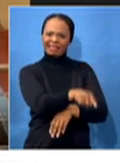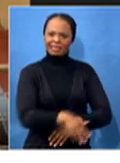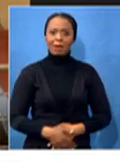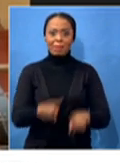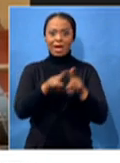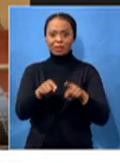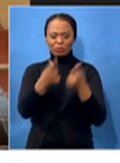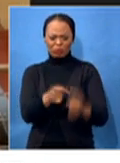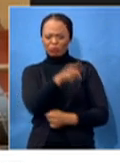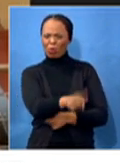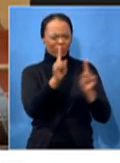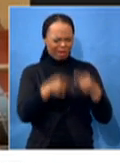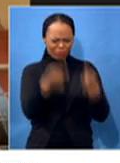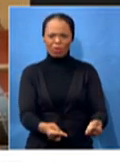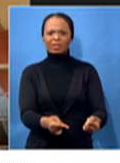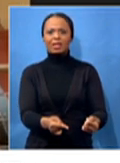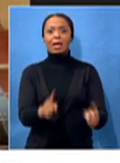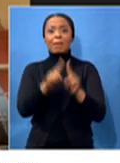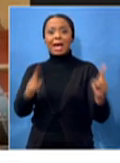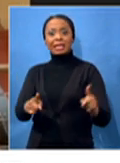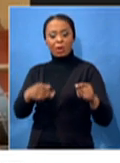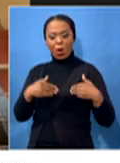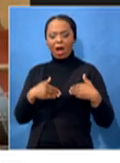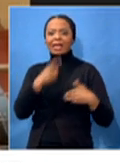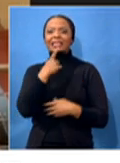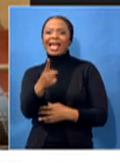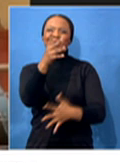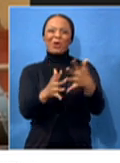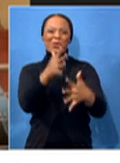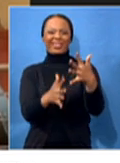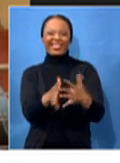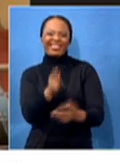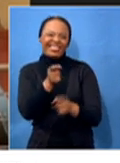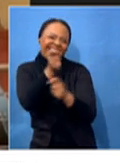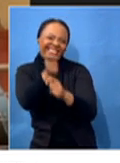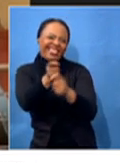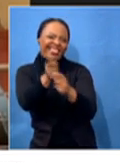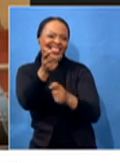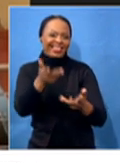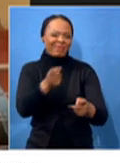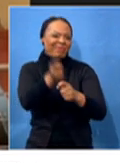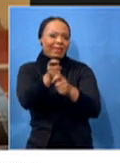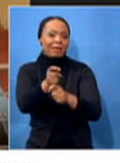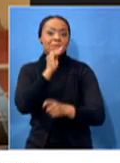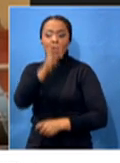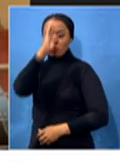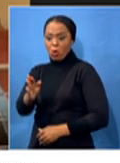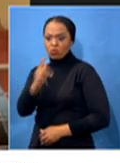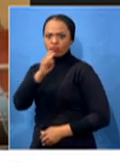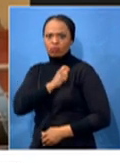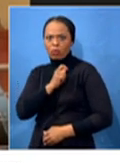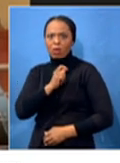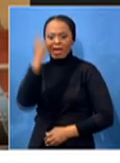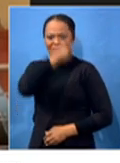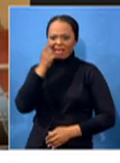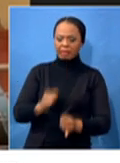this thing to me. But saying it jokingly, you know, not putting, you know, a foot onto it, but